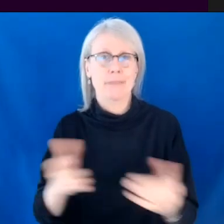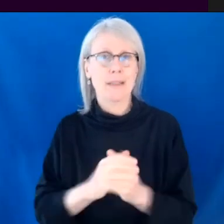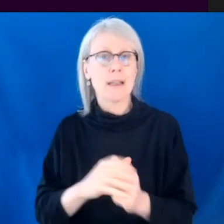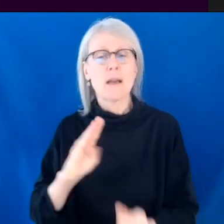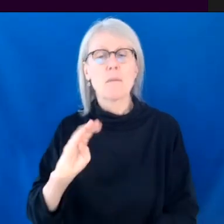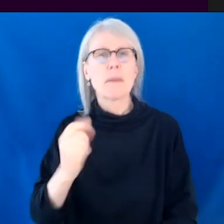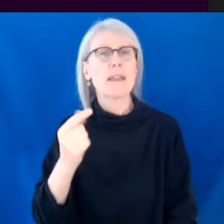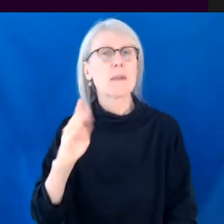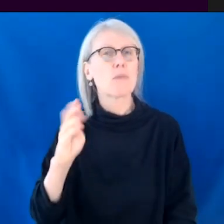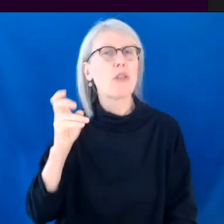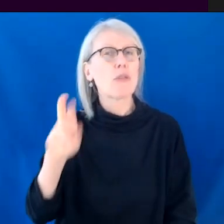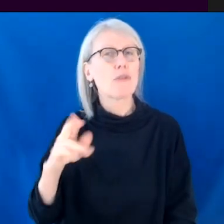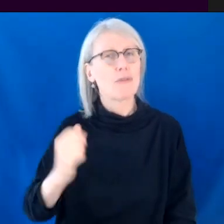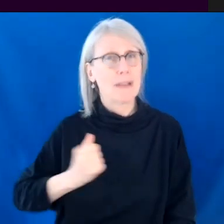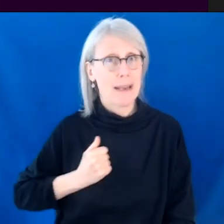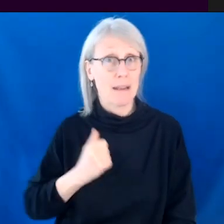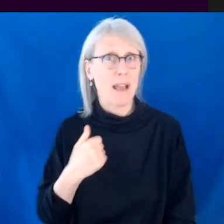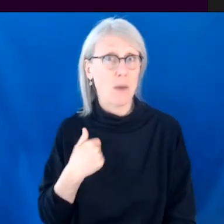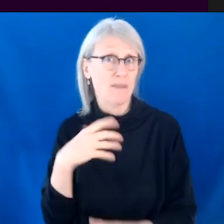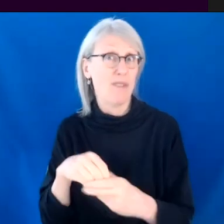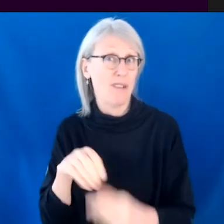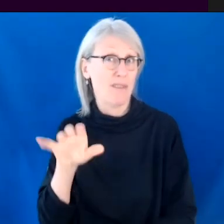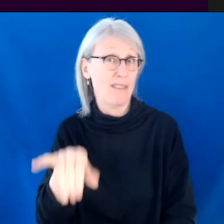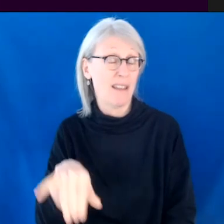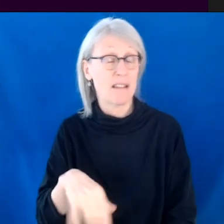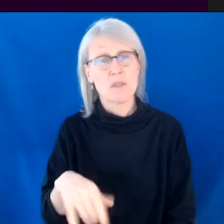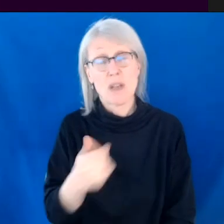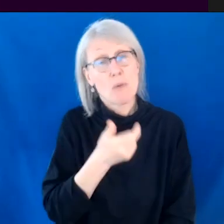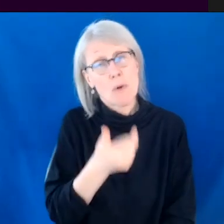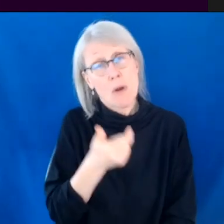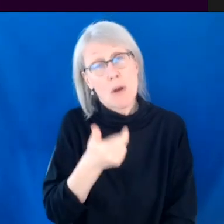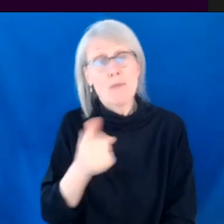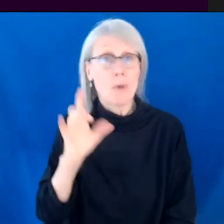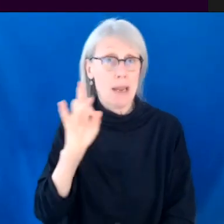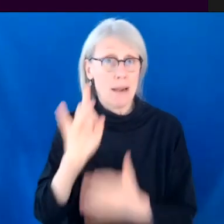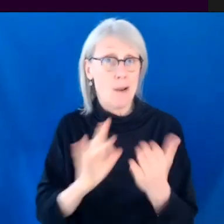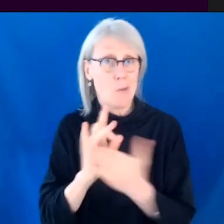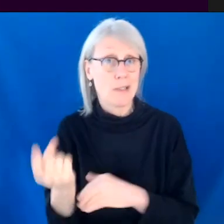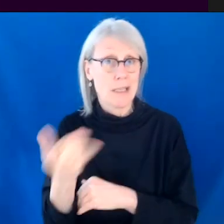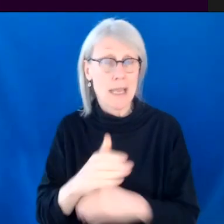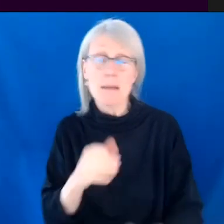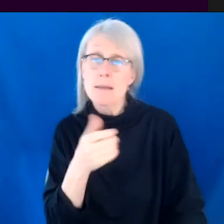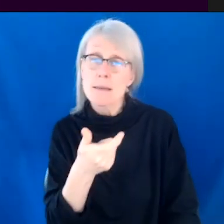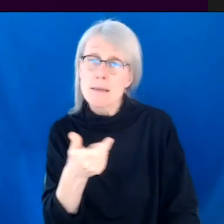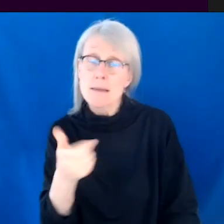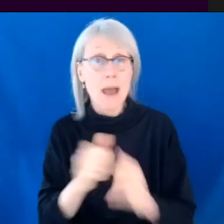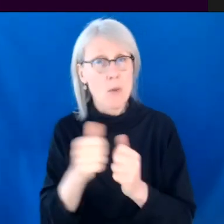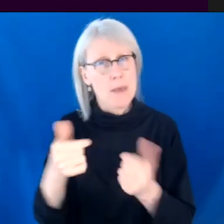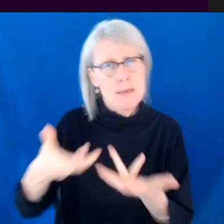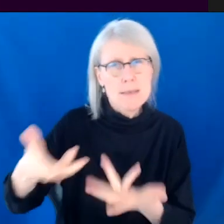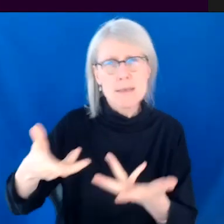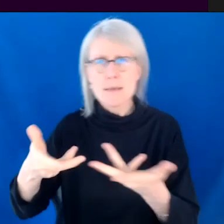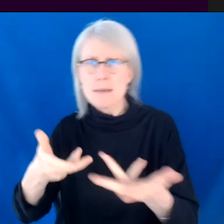brother Canada. And so I was, I would just watch people for eight hours a day and see how they interacted and see